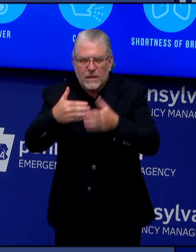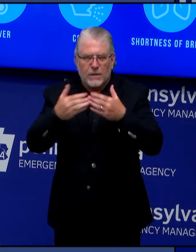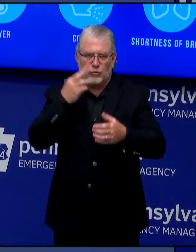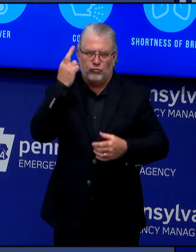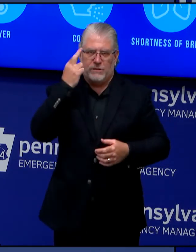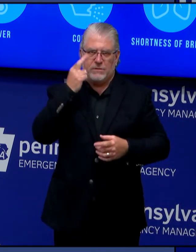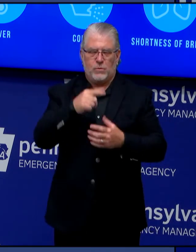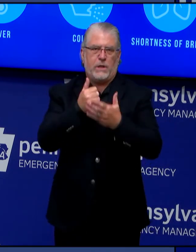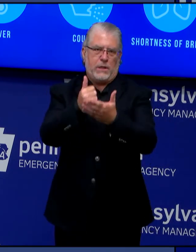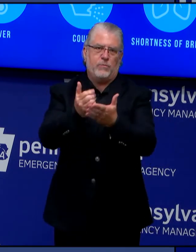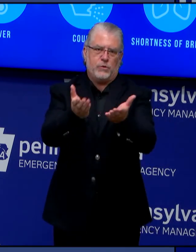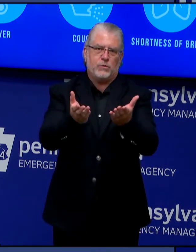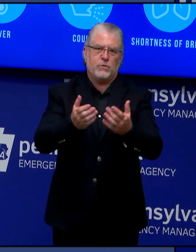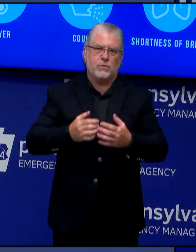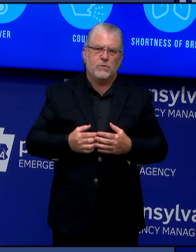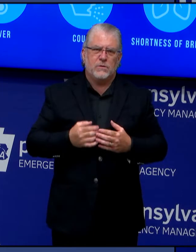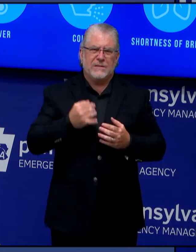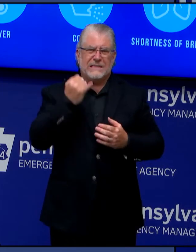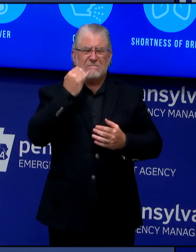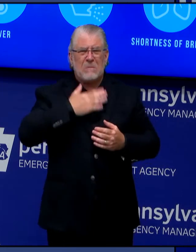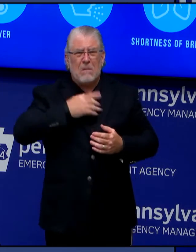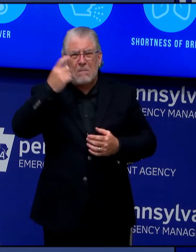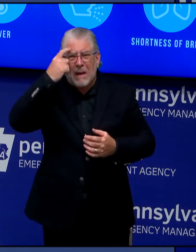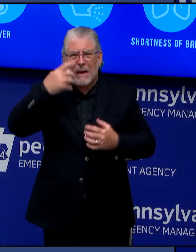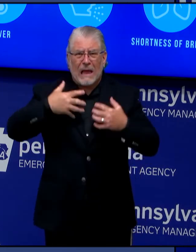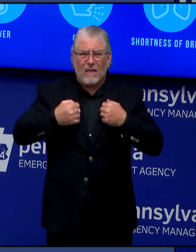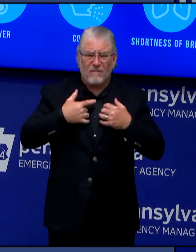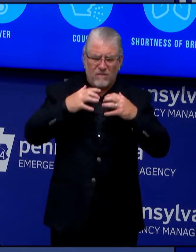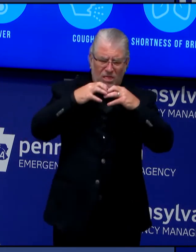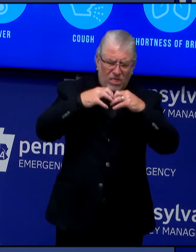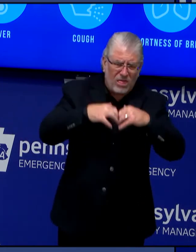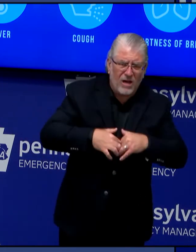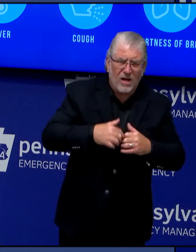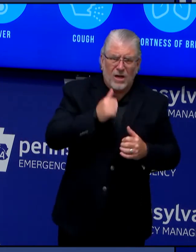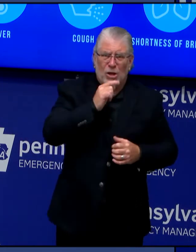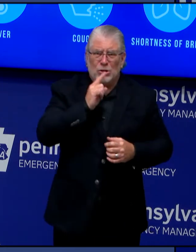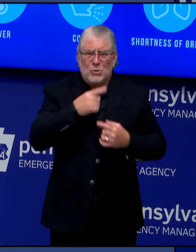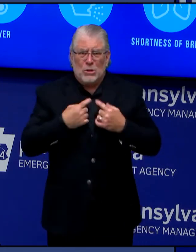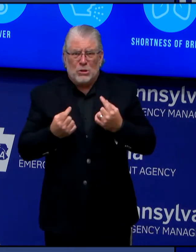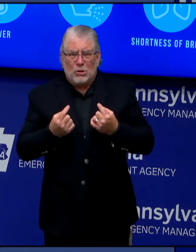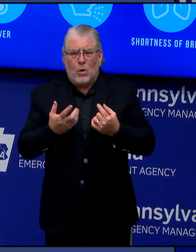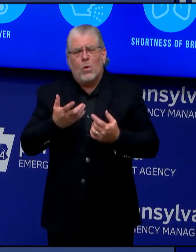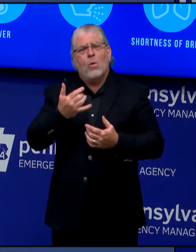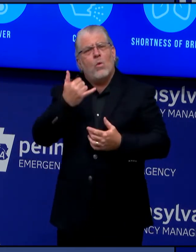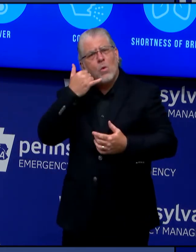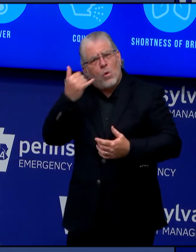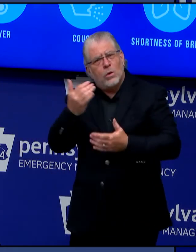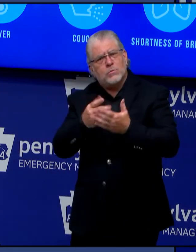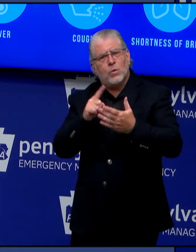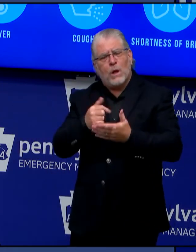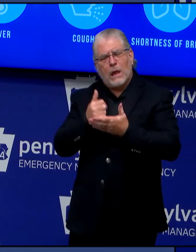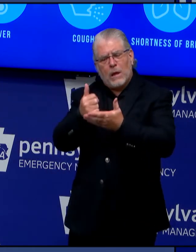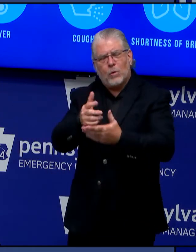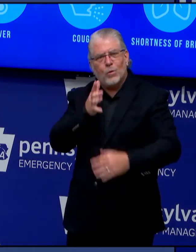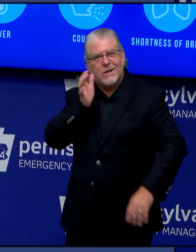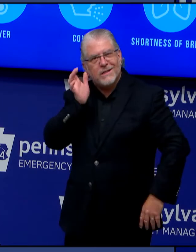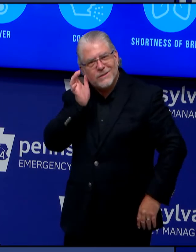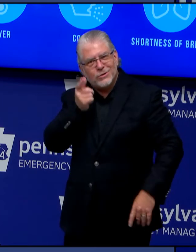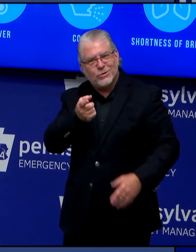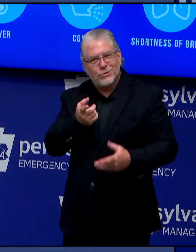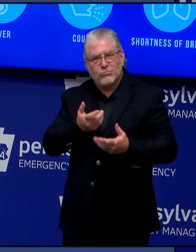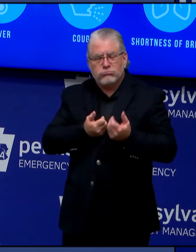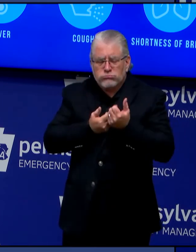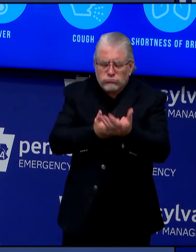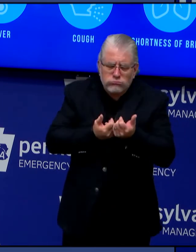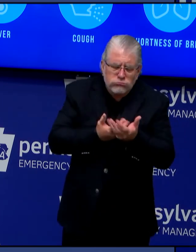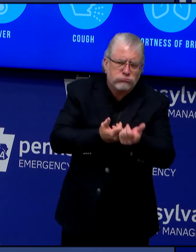with your mental health, you can call this helpline and someone will be on the other end to listen to you. This helpline can be reached